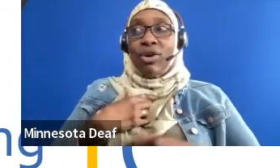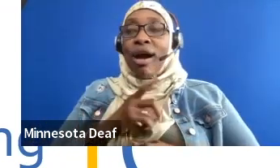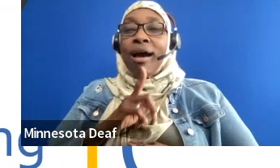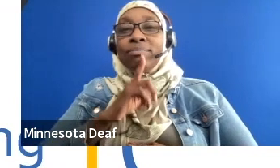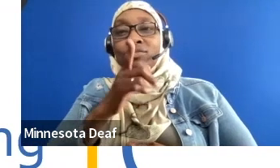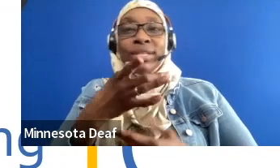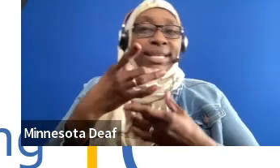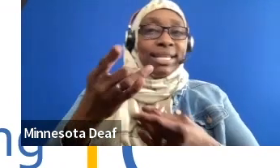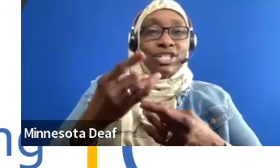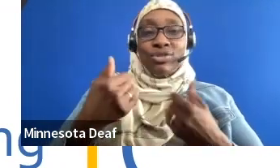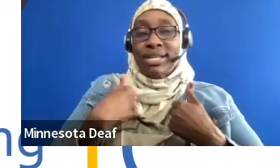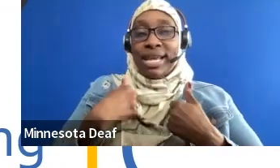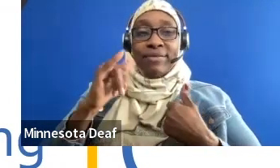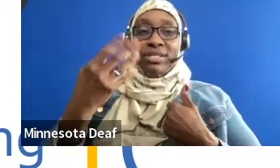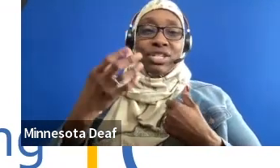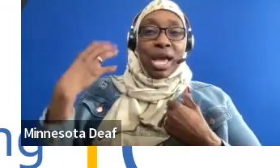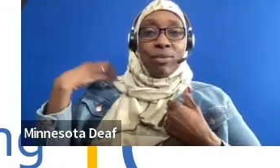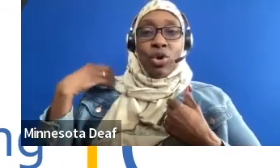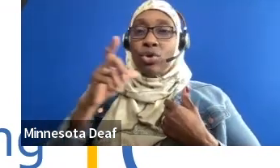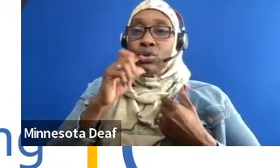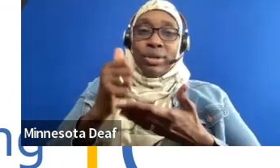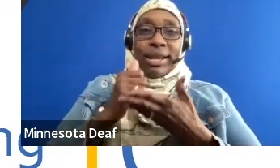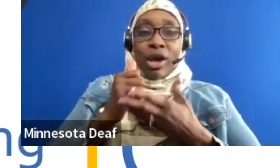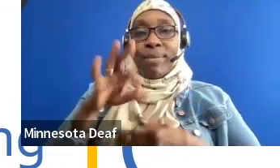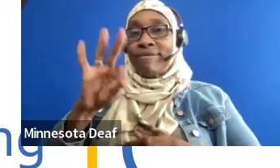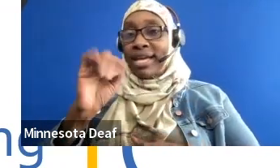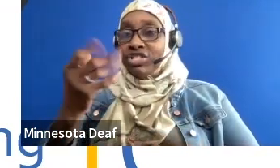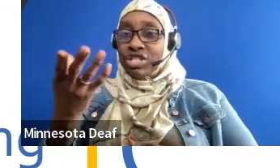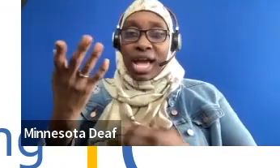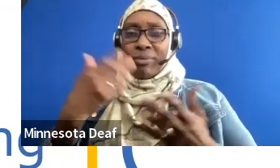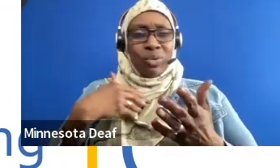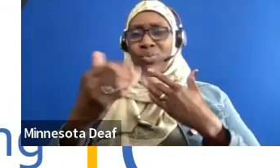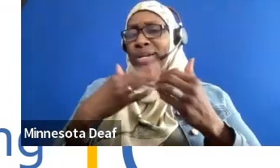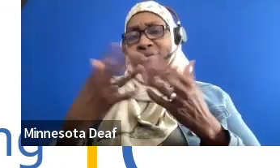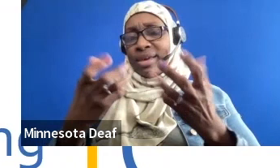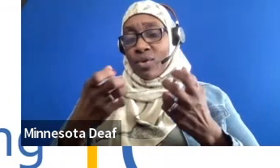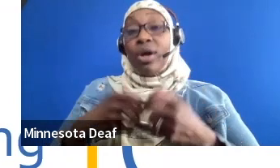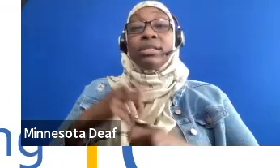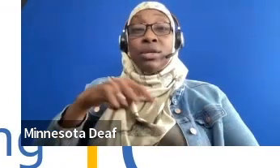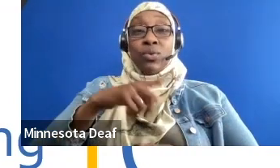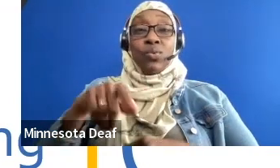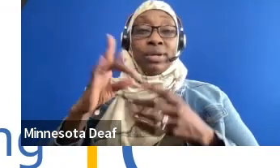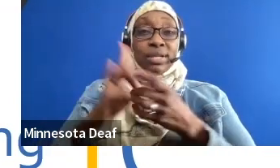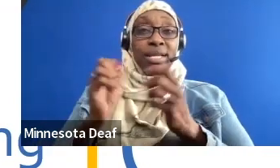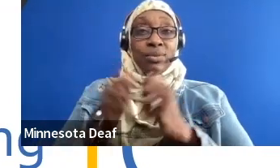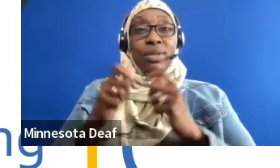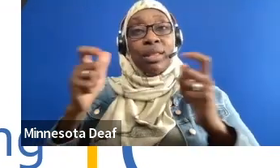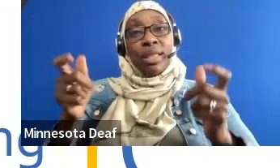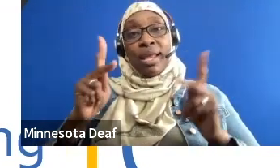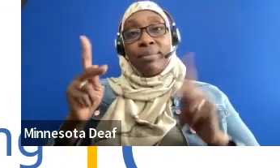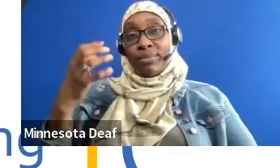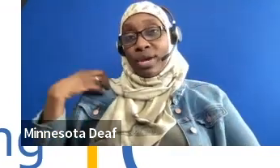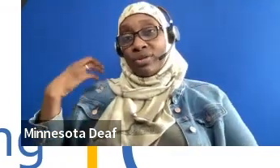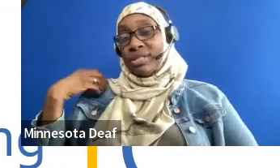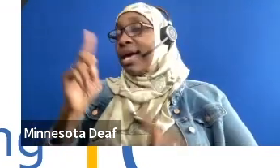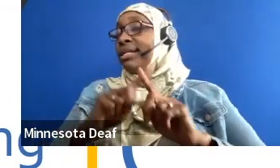know, with my process of finding a job. So, we connect with a lot of people outside, a lot of local organizations to really